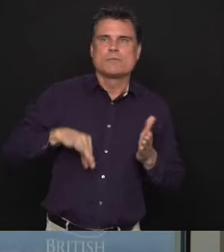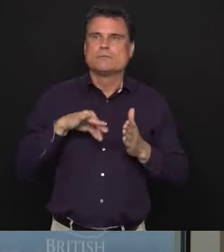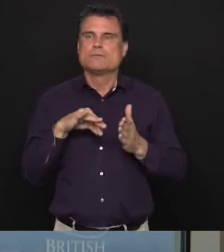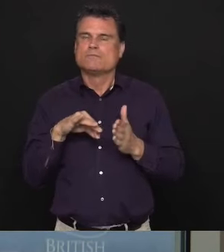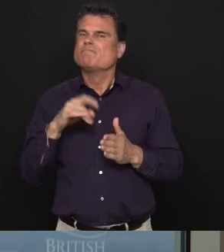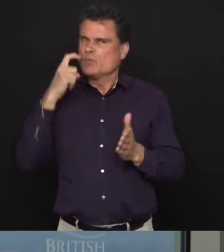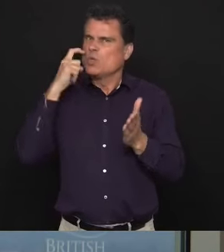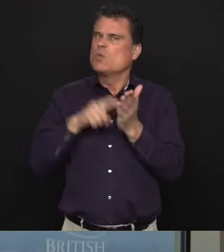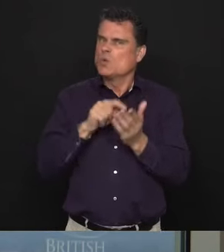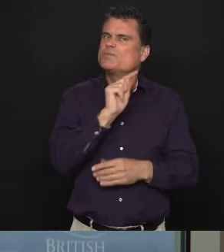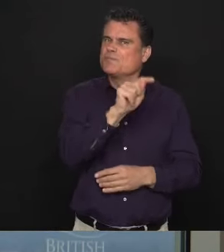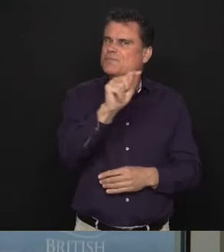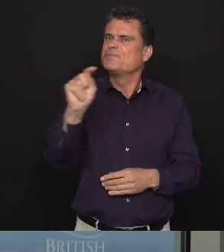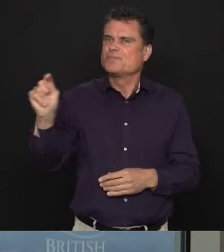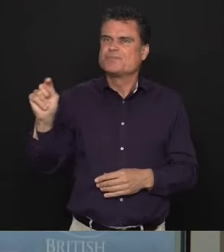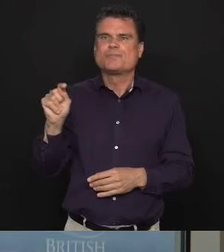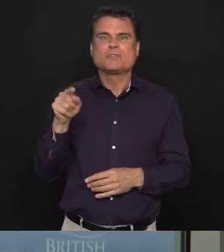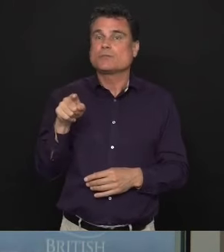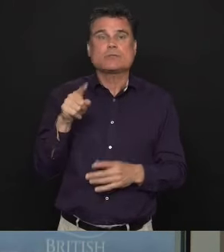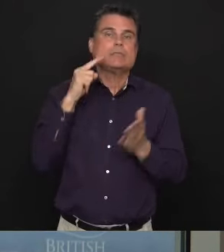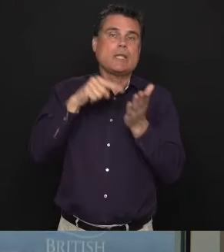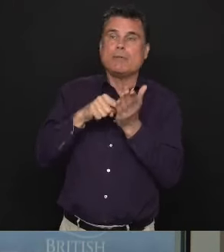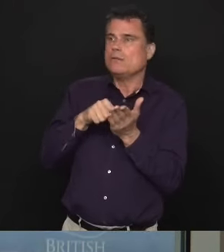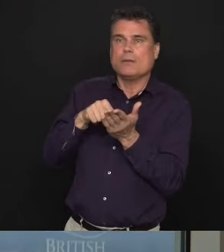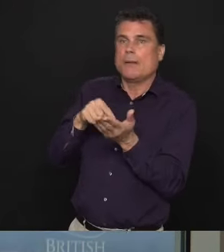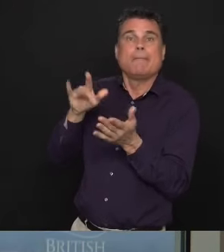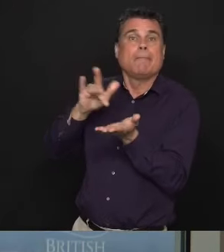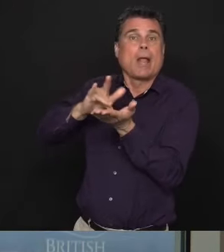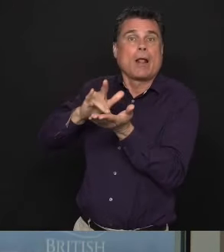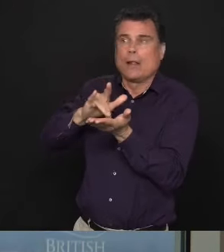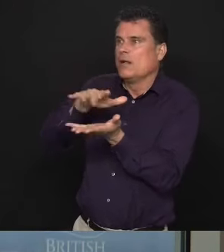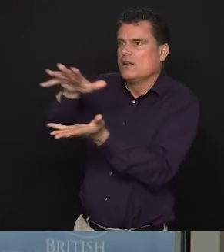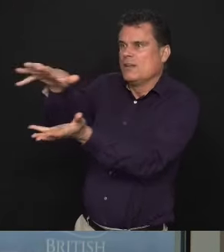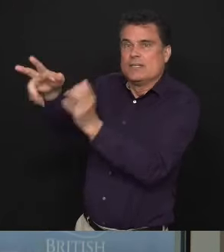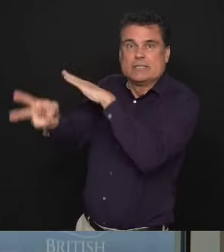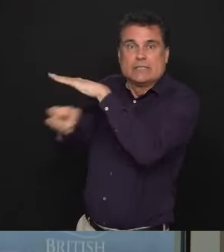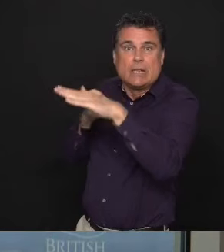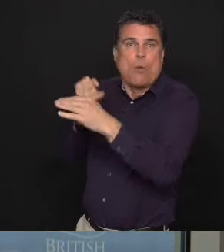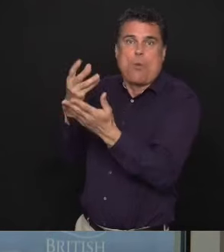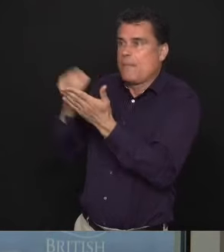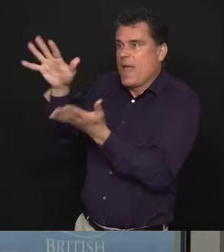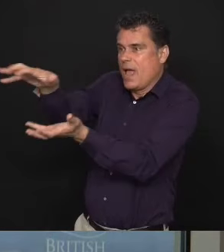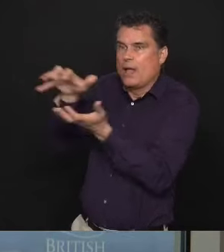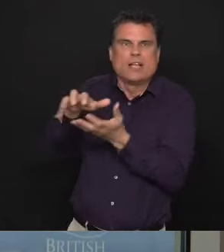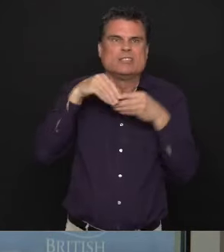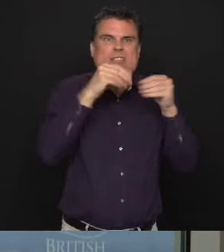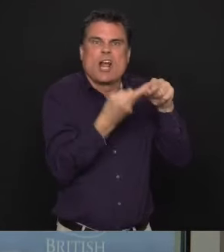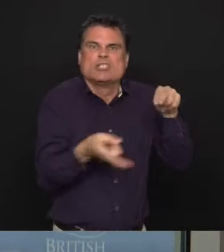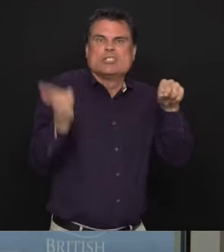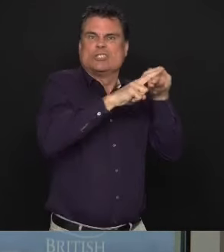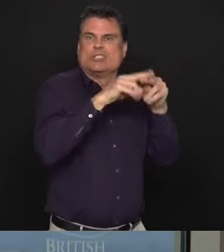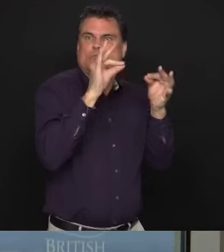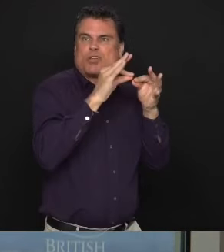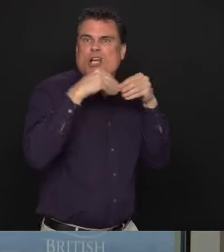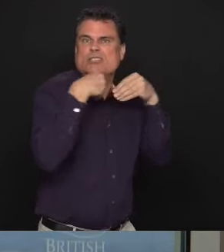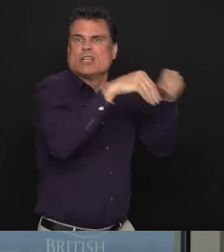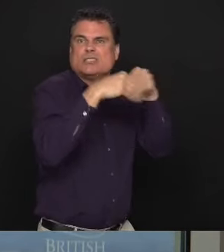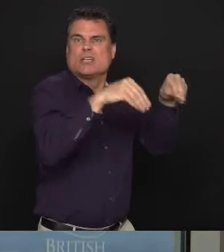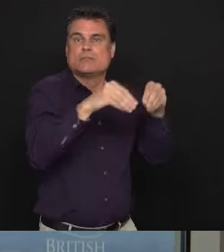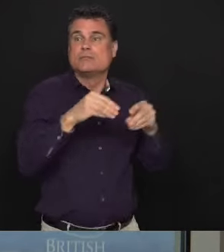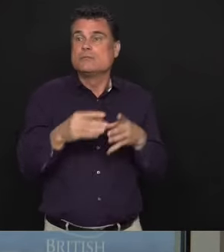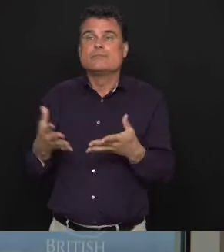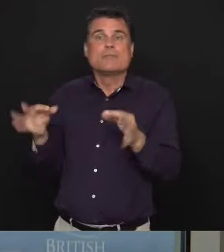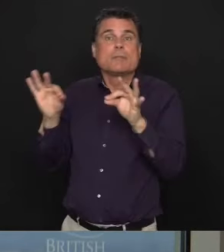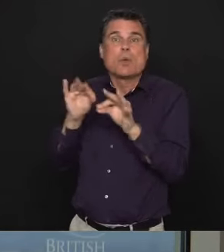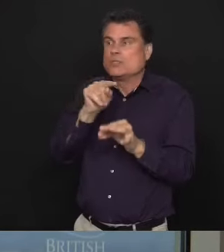reselling of medical supplies, personal protective equipment and other essentials. We have been fielding complaints through partners